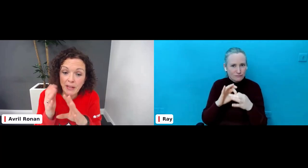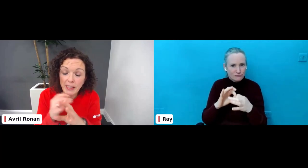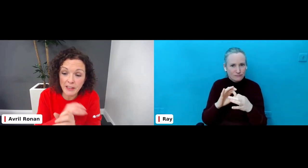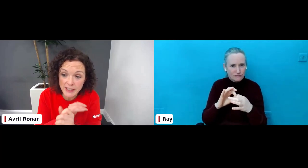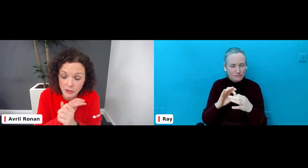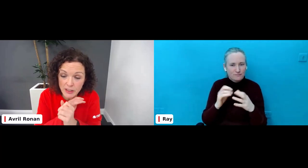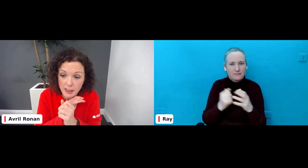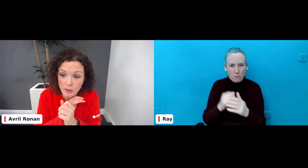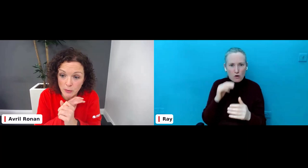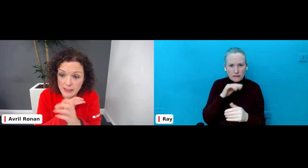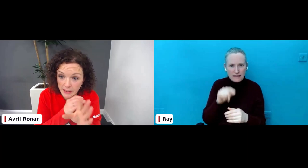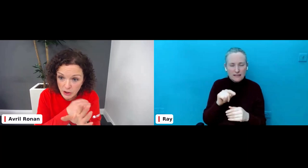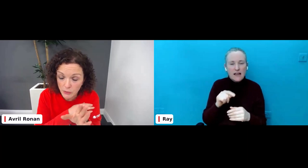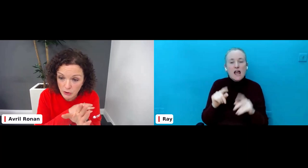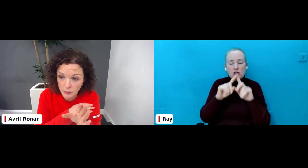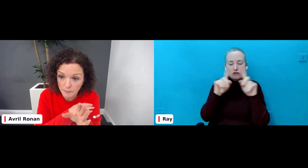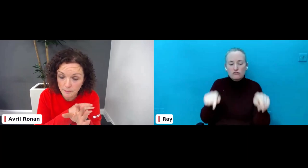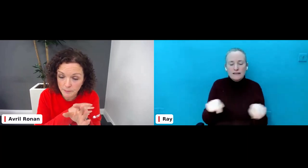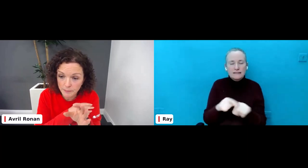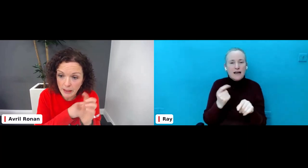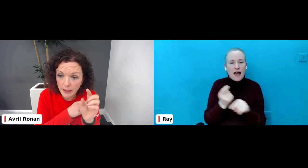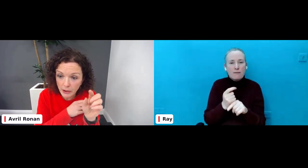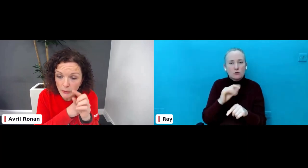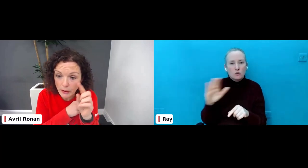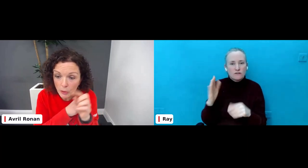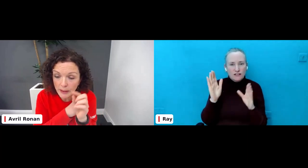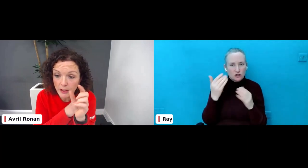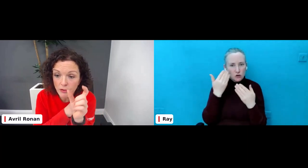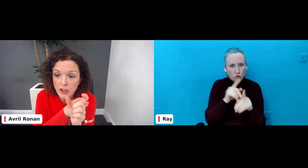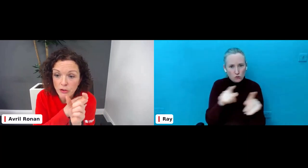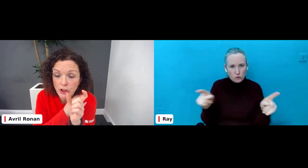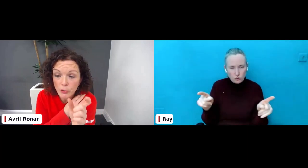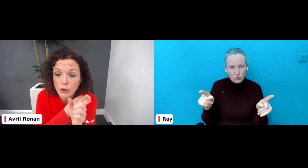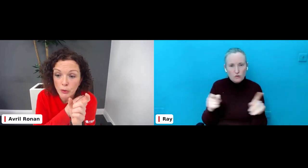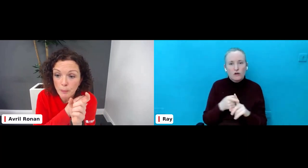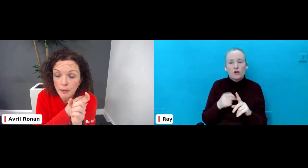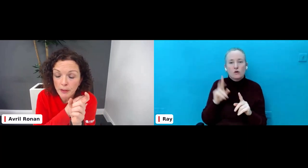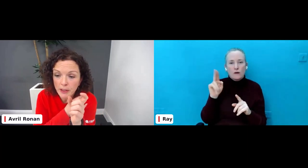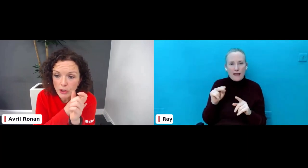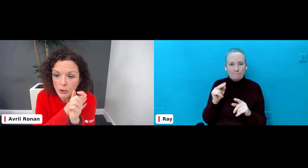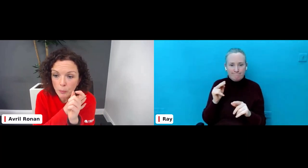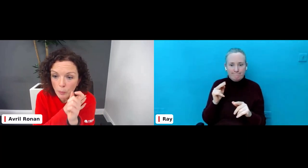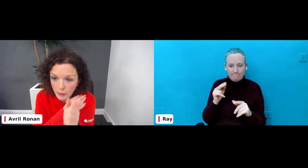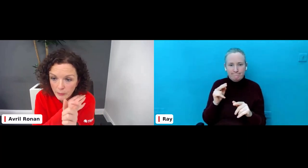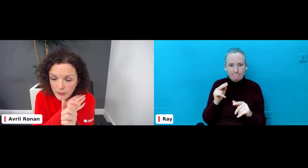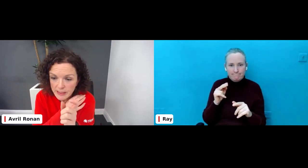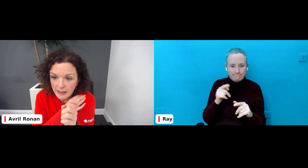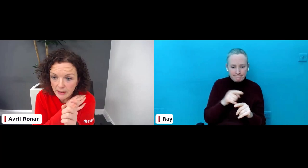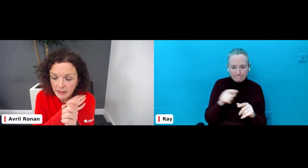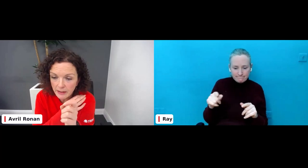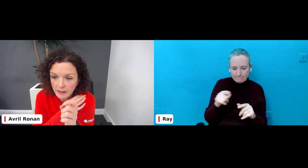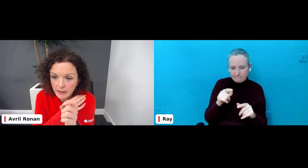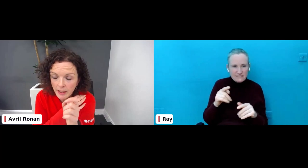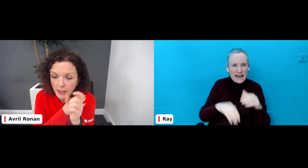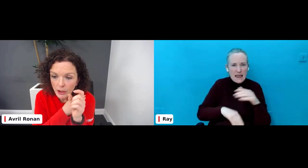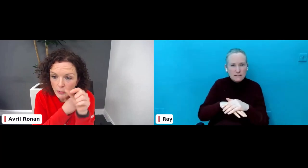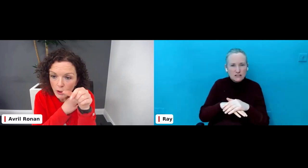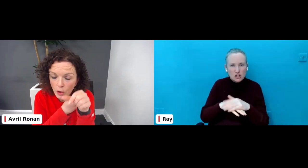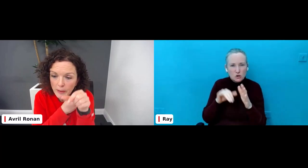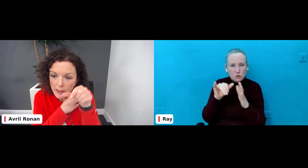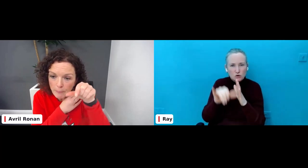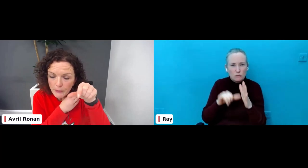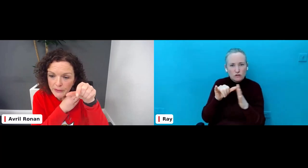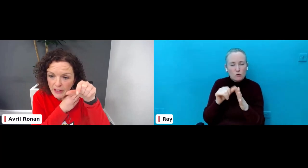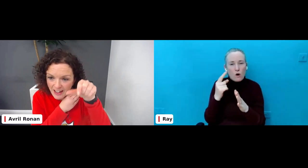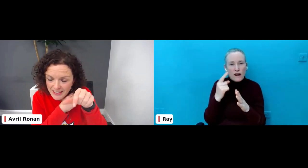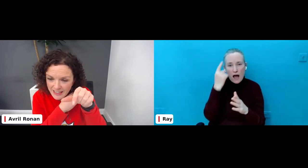now in the screen time tools that I showed you, you can go in and restrict YouTube to one hour a day. You